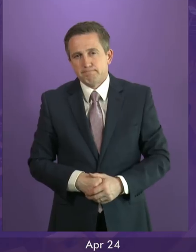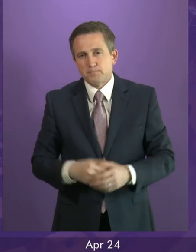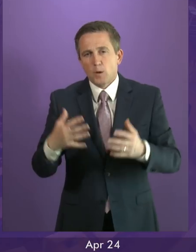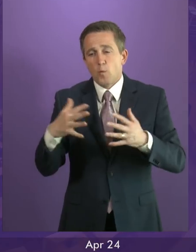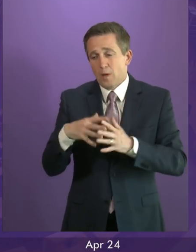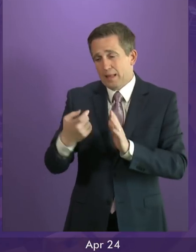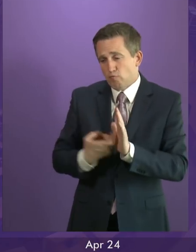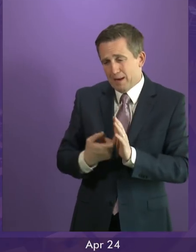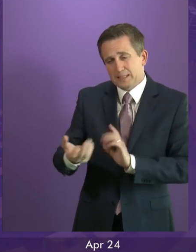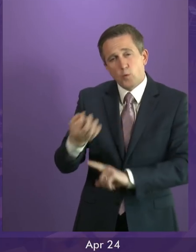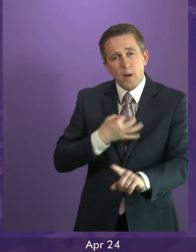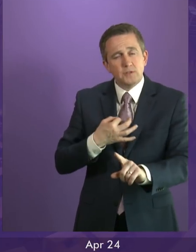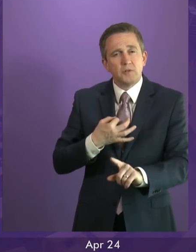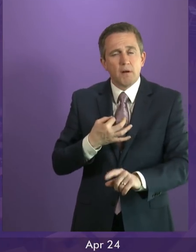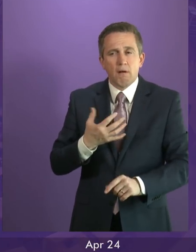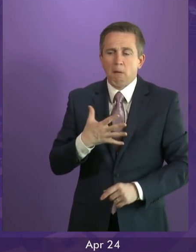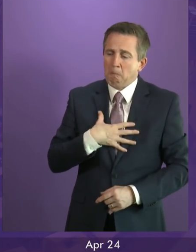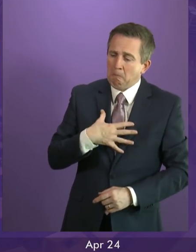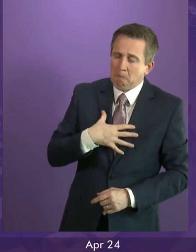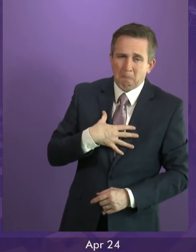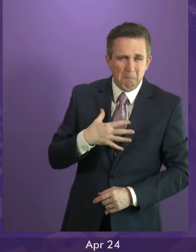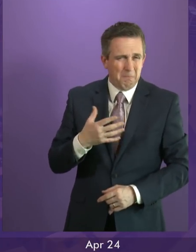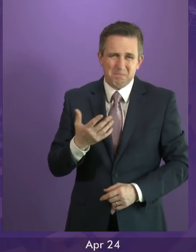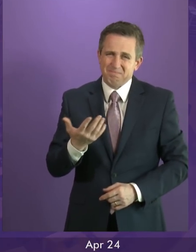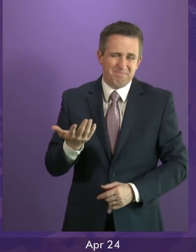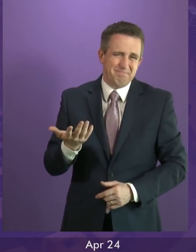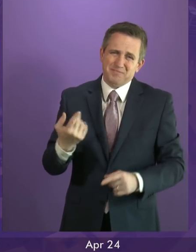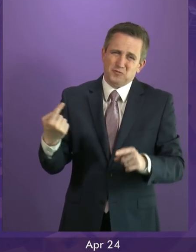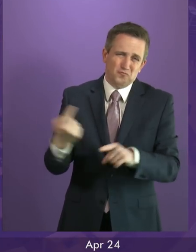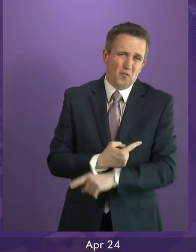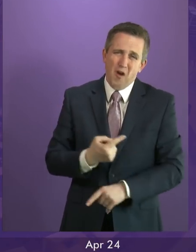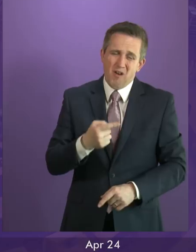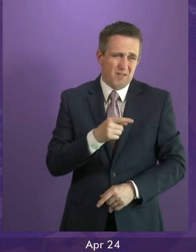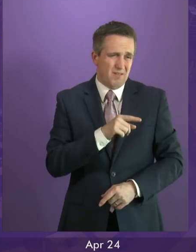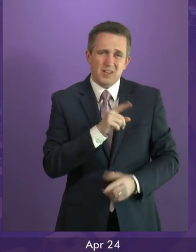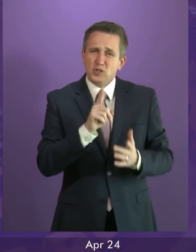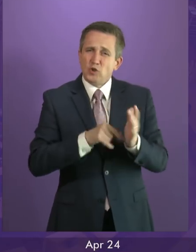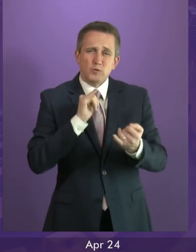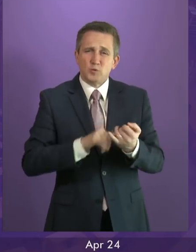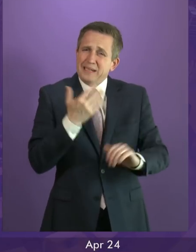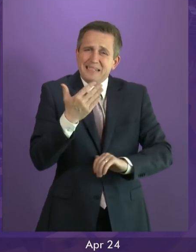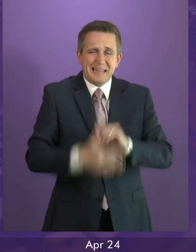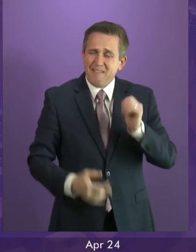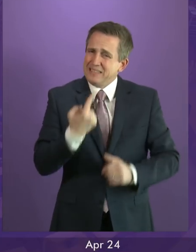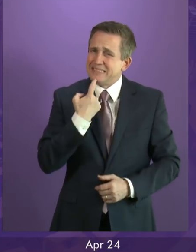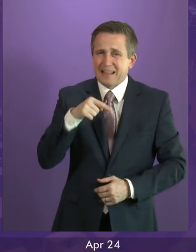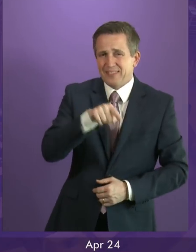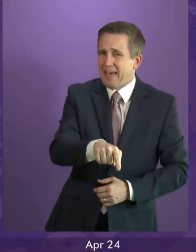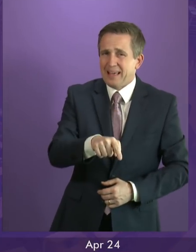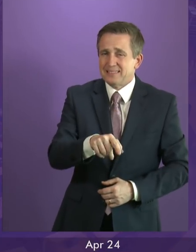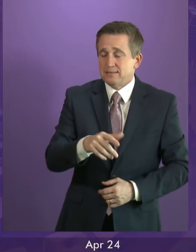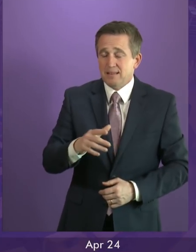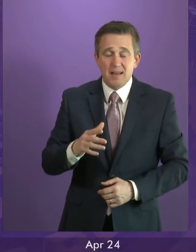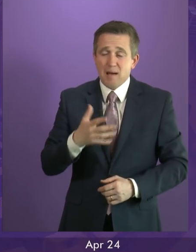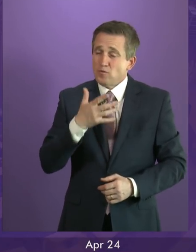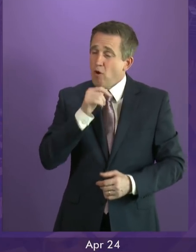Willie Rennie's question, I mean, there's just such an utter mischaracterisation of what John Sweeney said and did that I'm not going to engage particularly